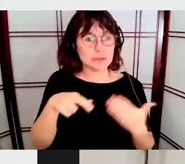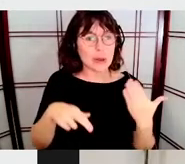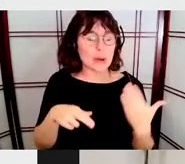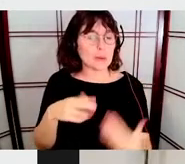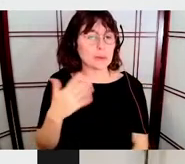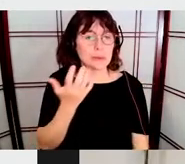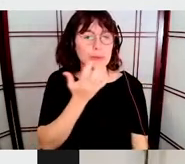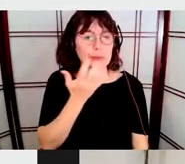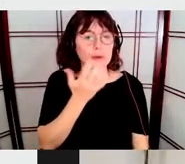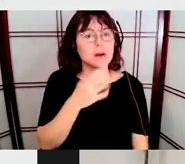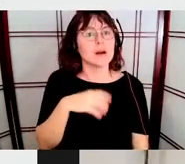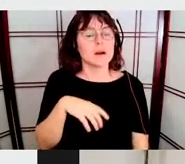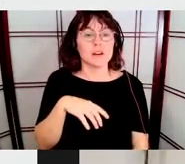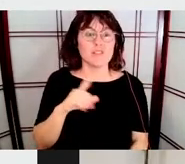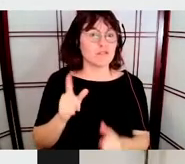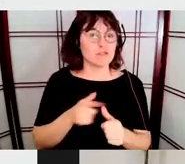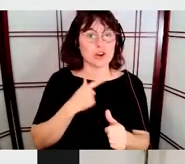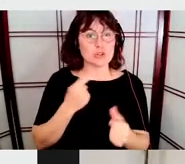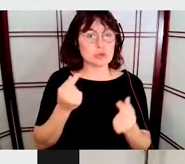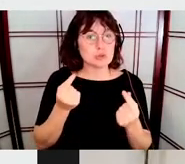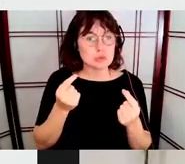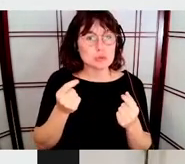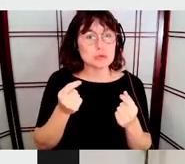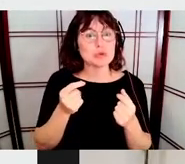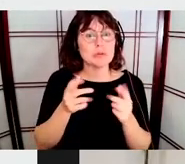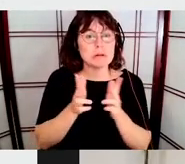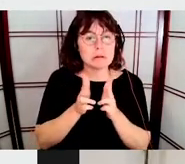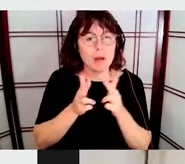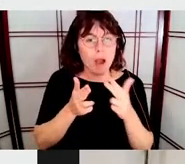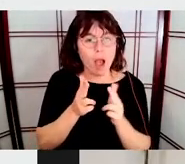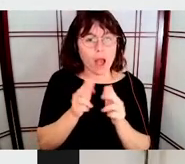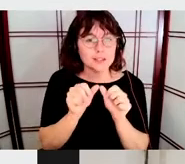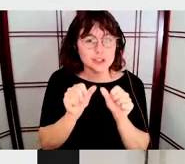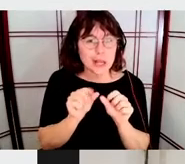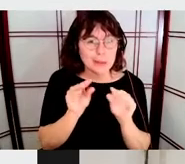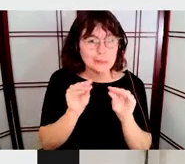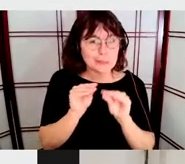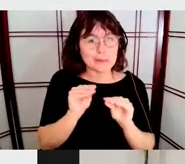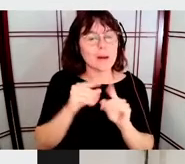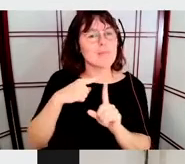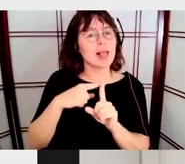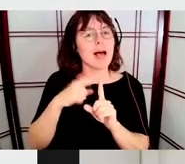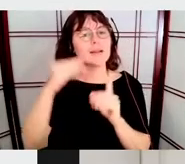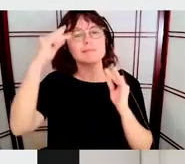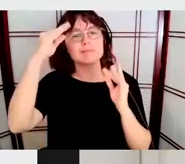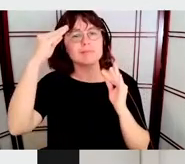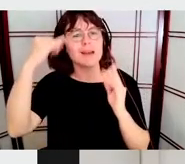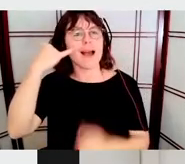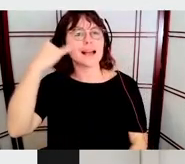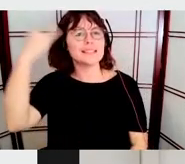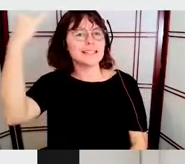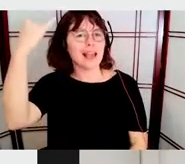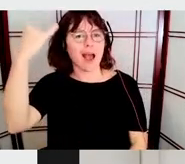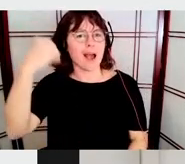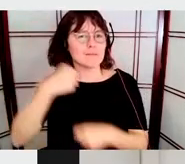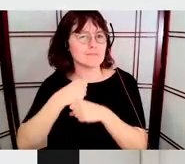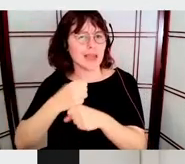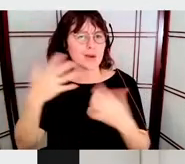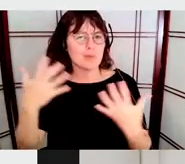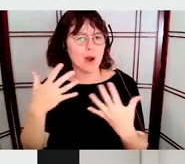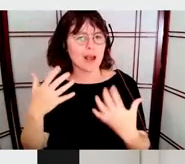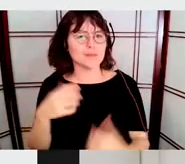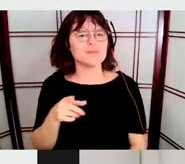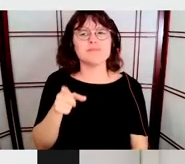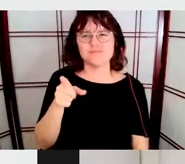to cut all the shapes and then to come up with the ideas. And this is Montevideo, the capital of